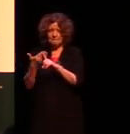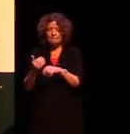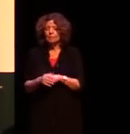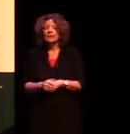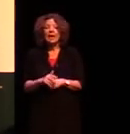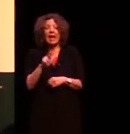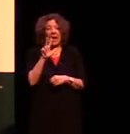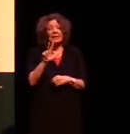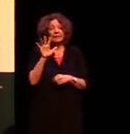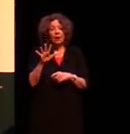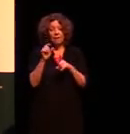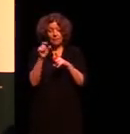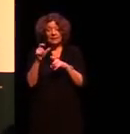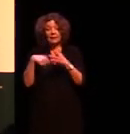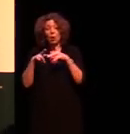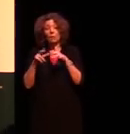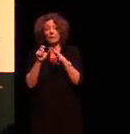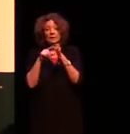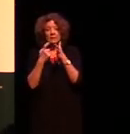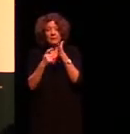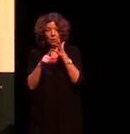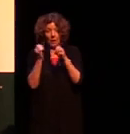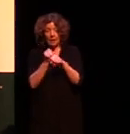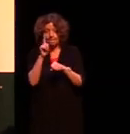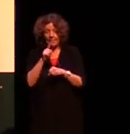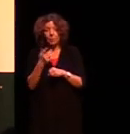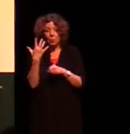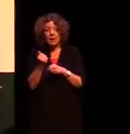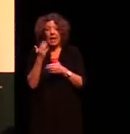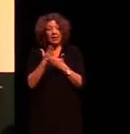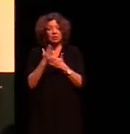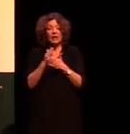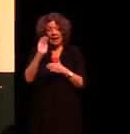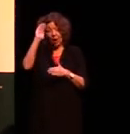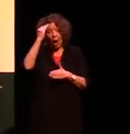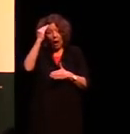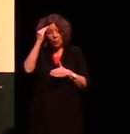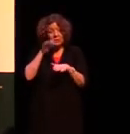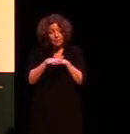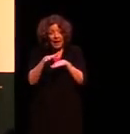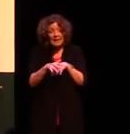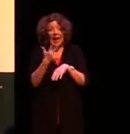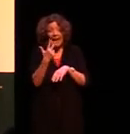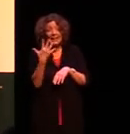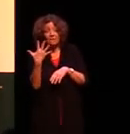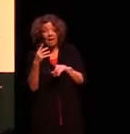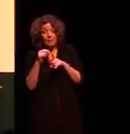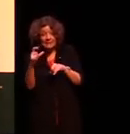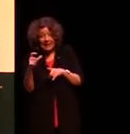85% of the Dutra people has got Irish blood. 85%.